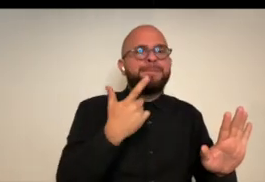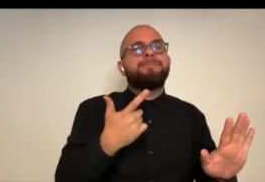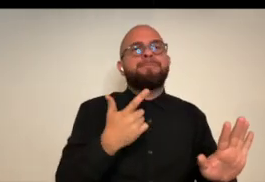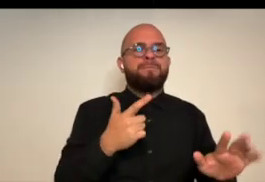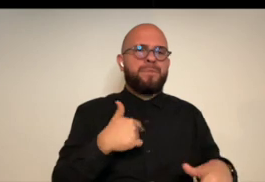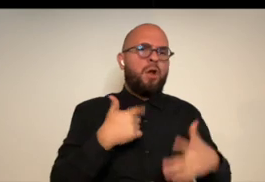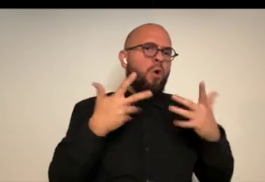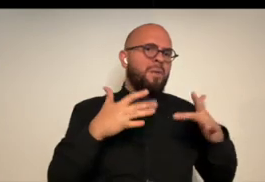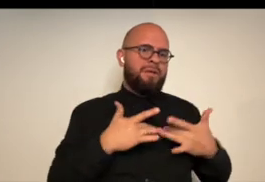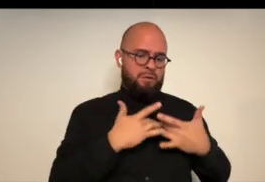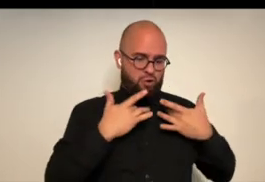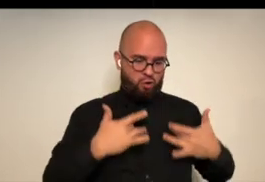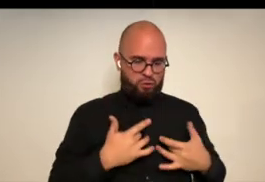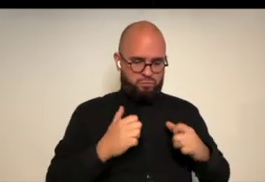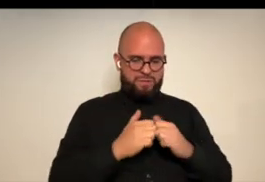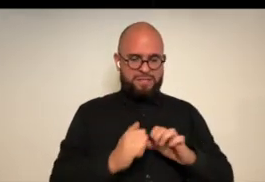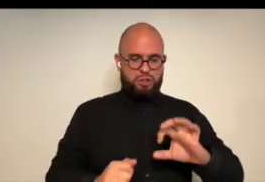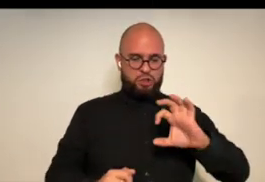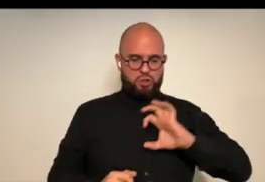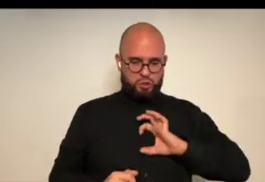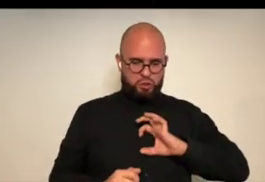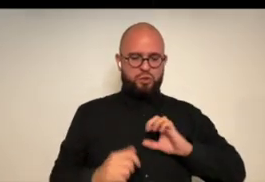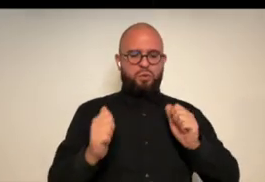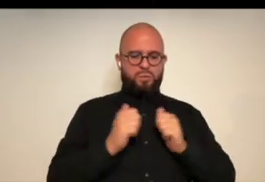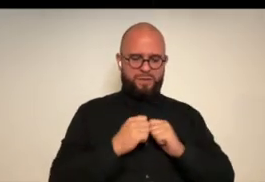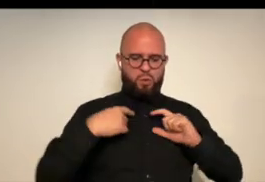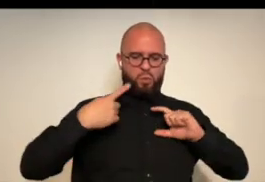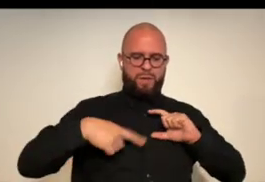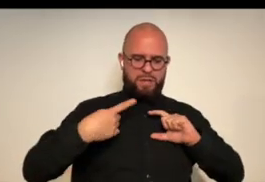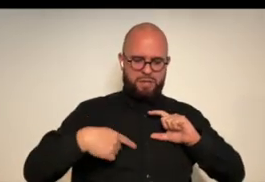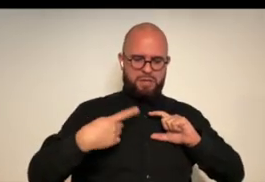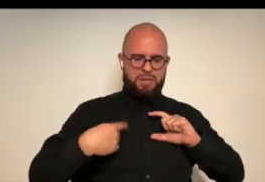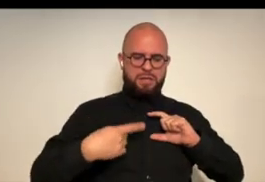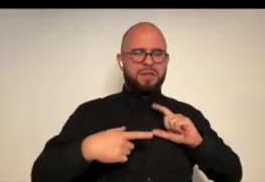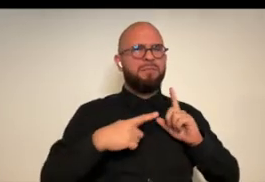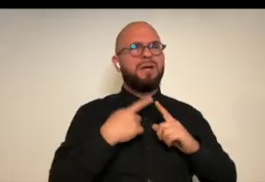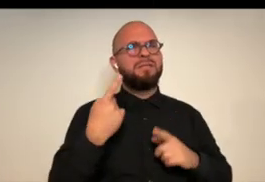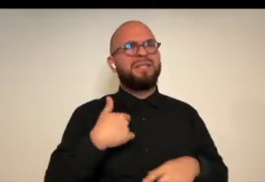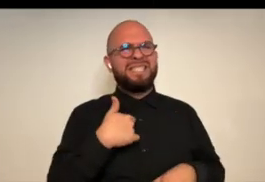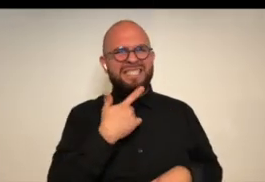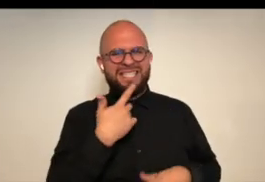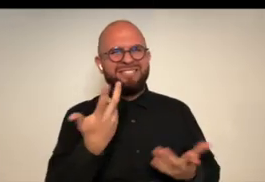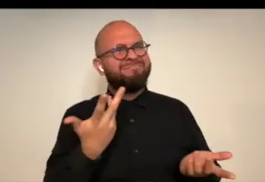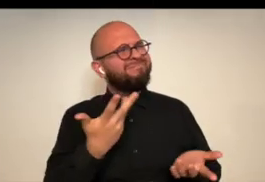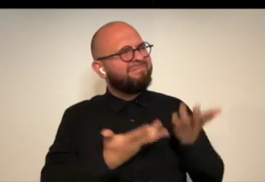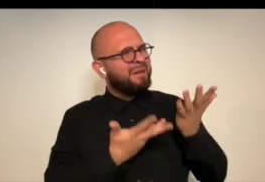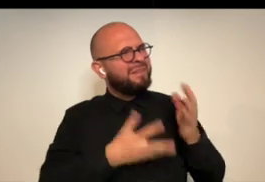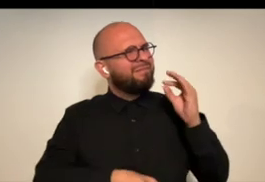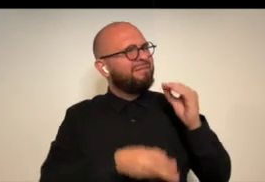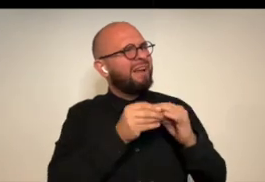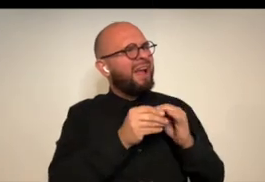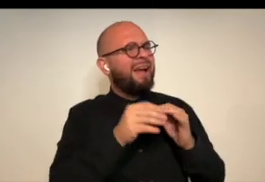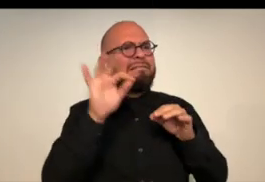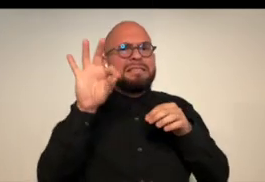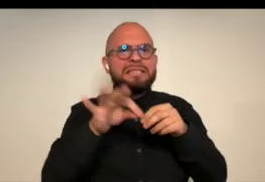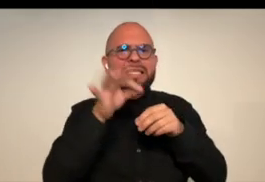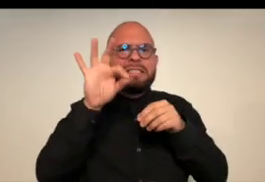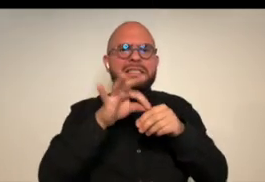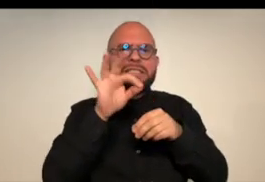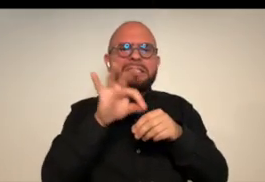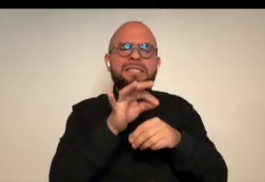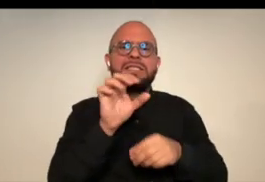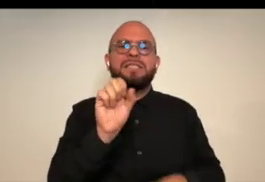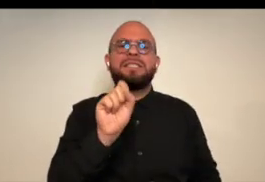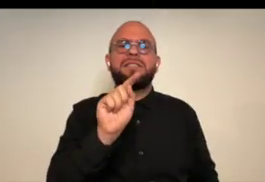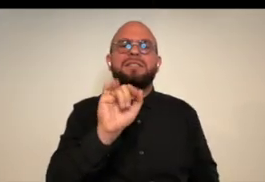she because i had shown her because i had the the sacred heart circle and i had the wheel but she was the one that was like